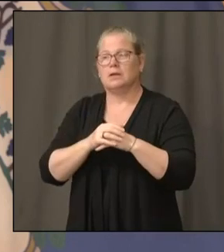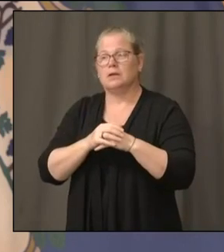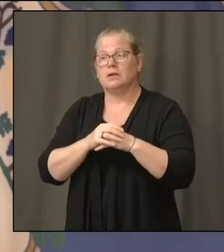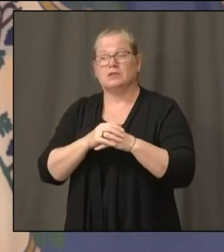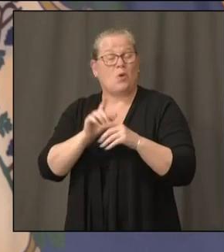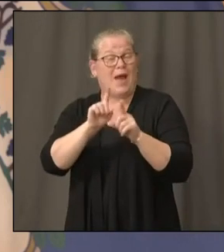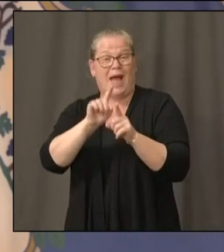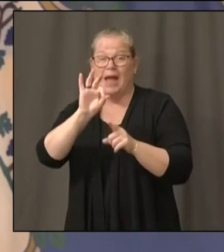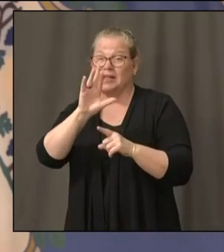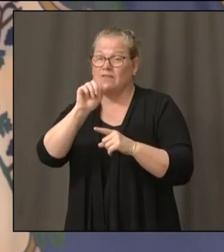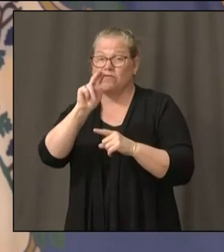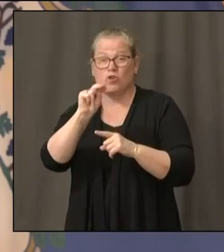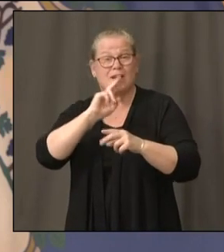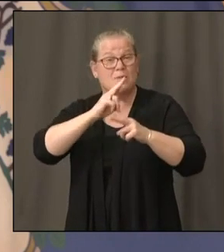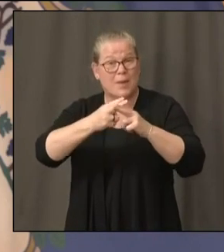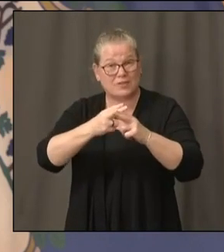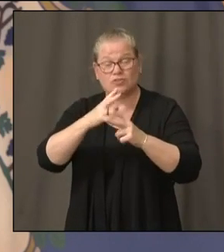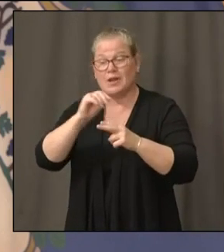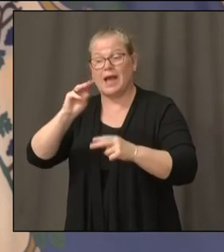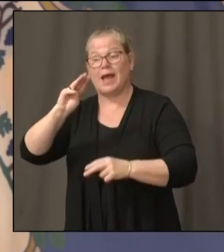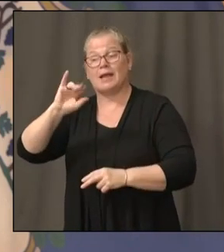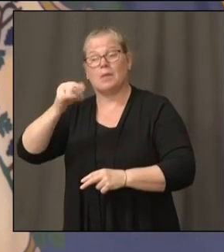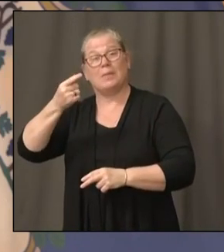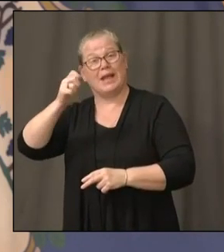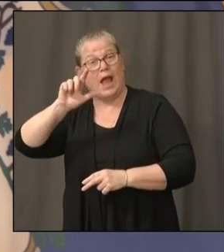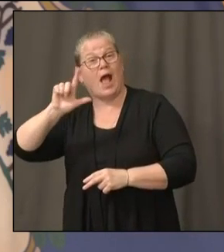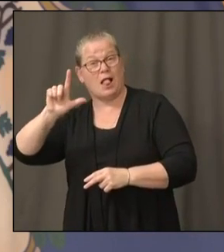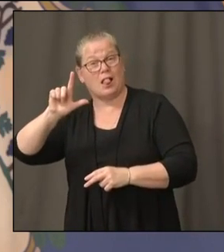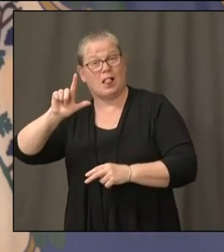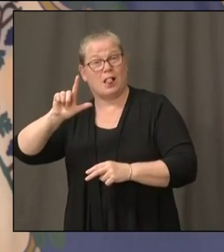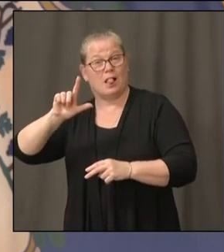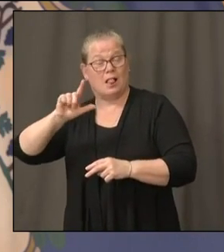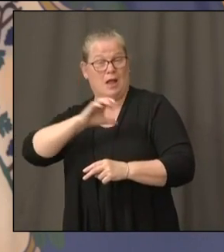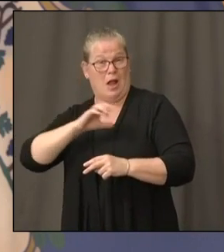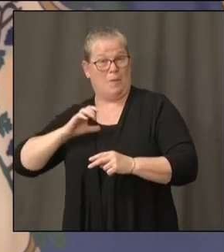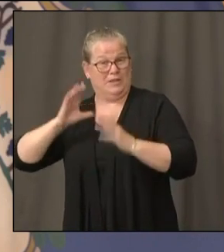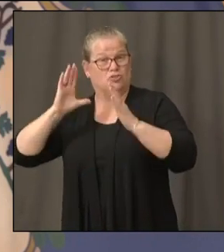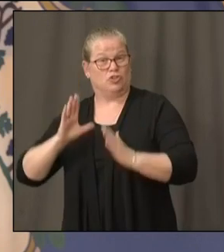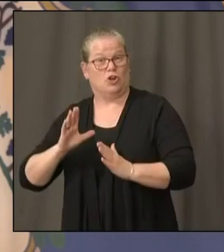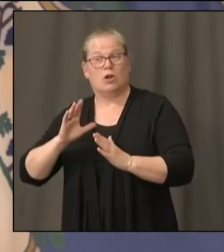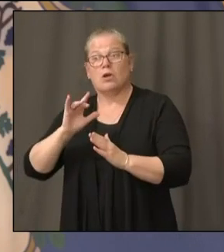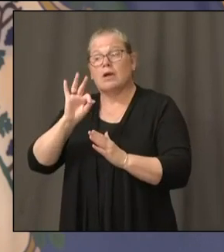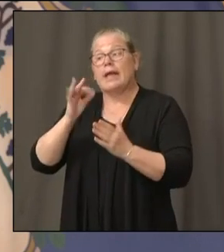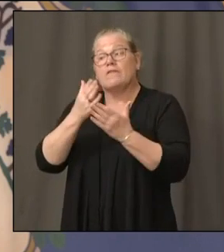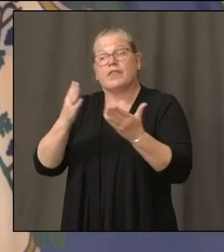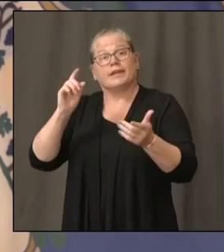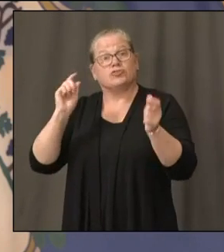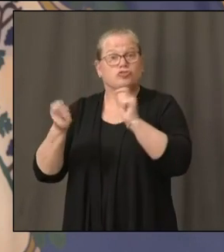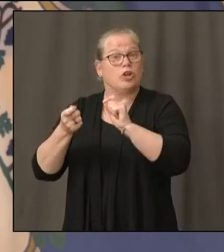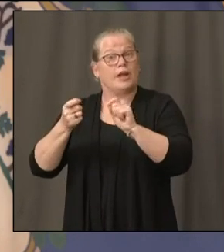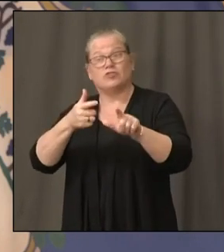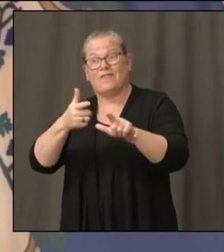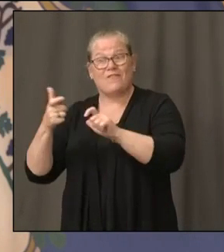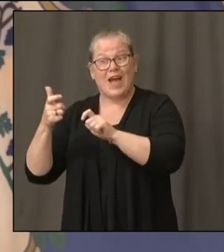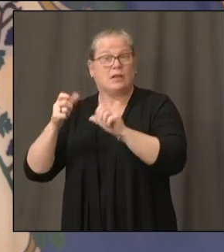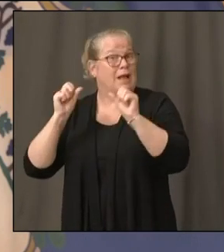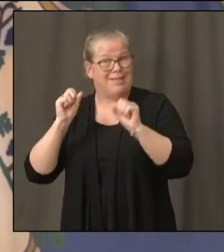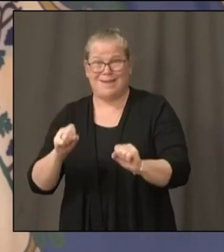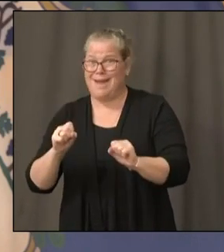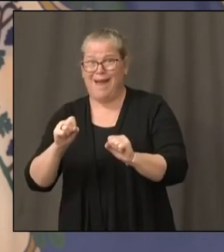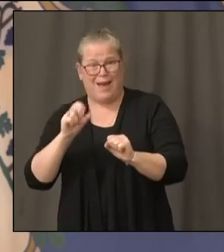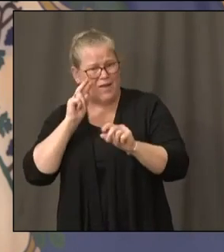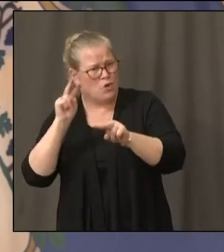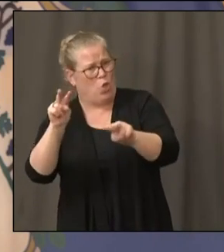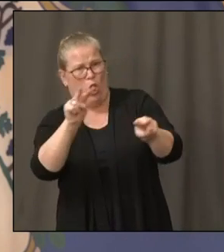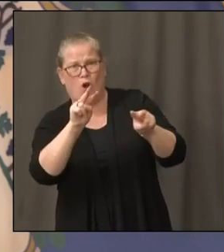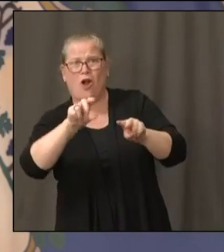you know, if things change quickly, and they can, we're looking around the rest of the country, our schools do have a backup plan as needed, but we're going to